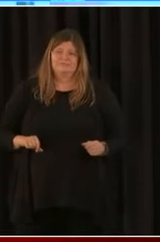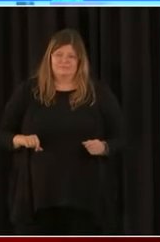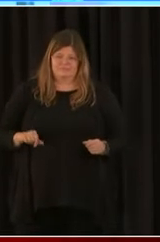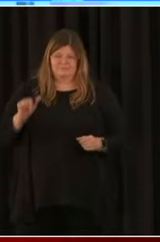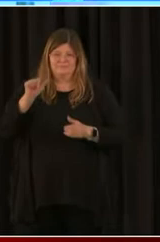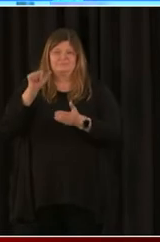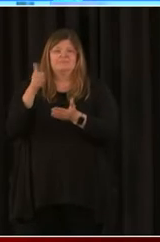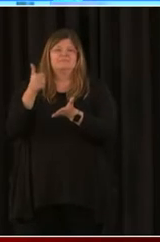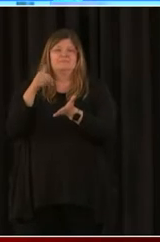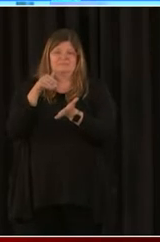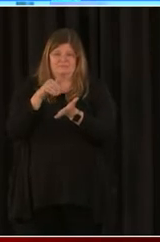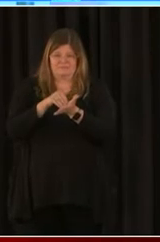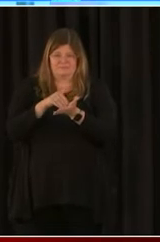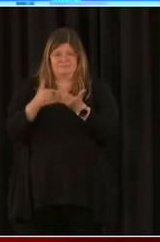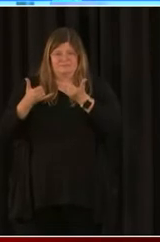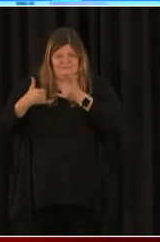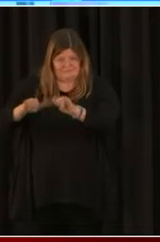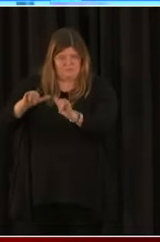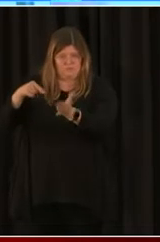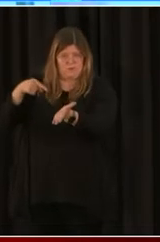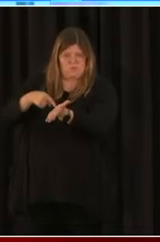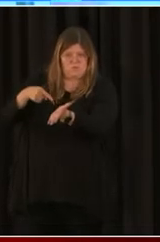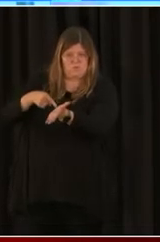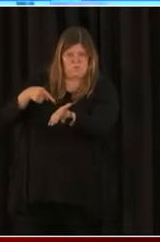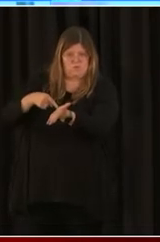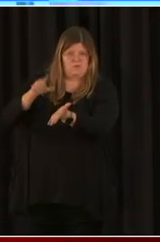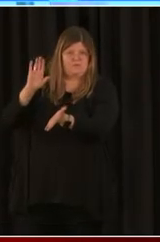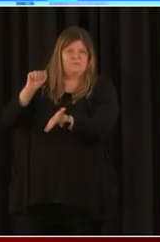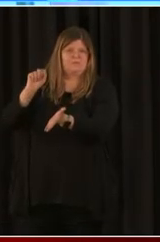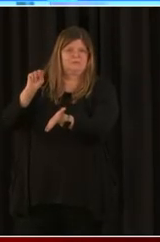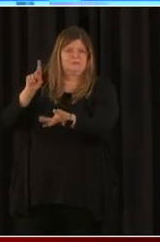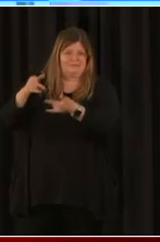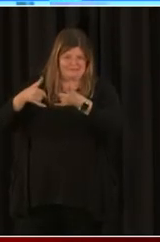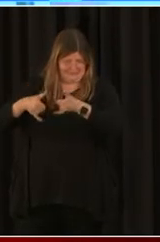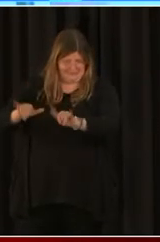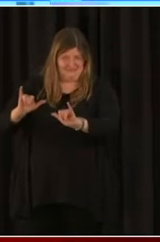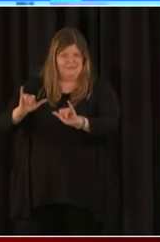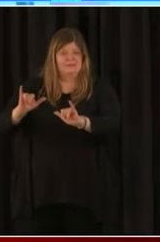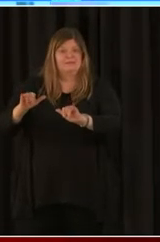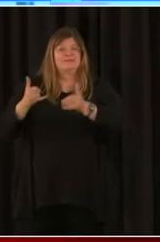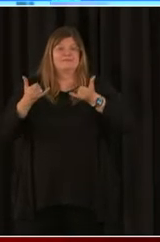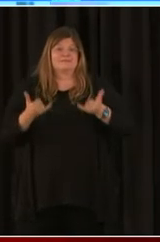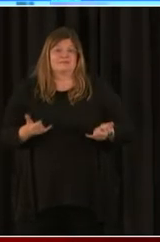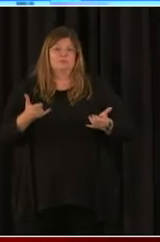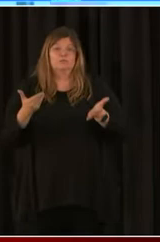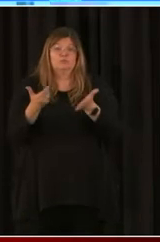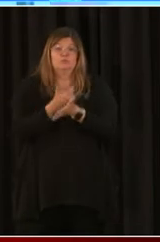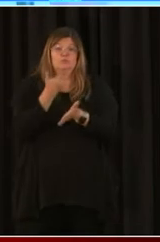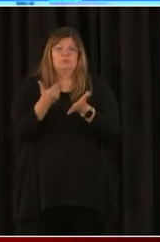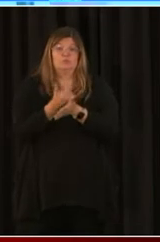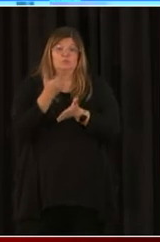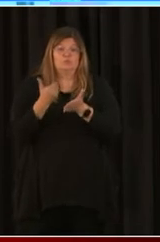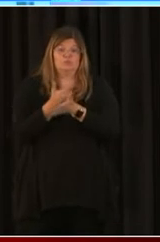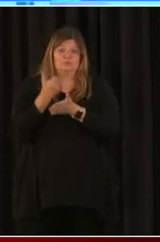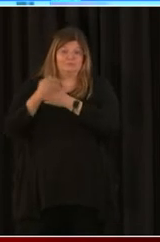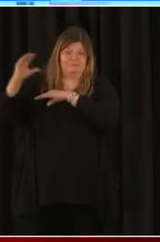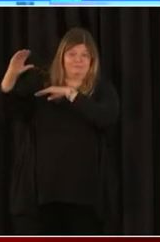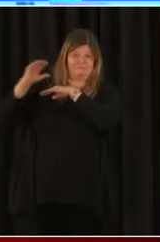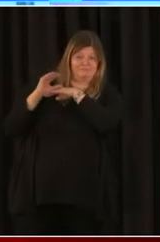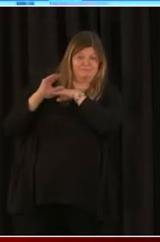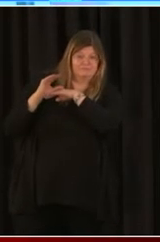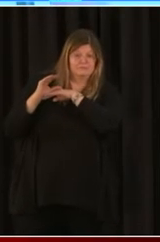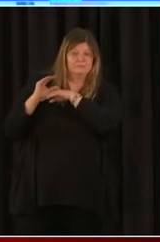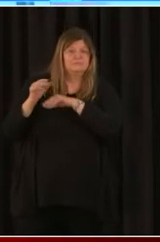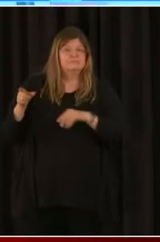that would be owed to the bank. Well, now, under this stimulus package, it repeals that